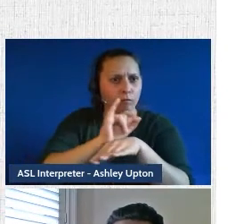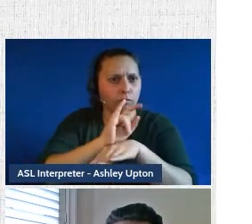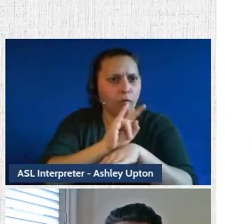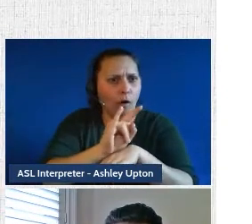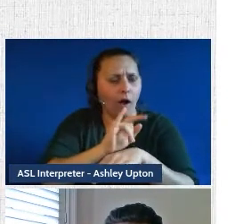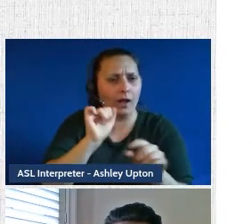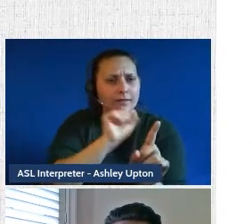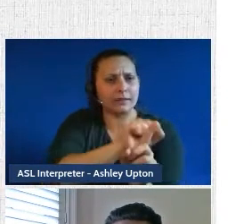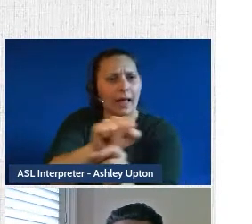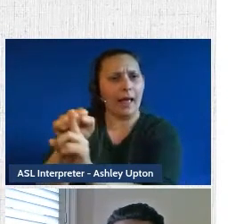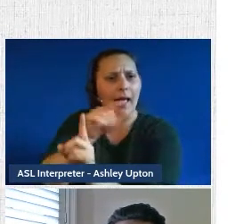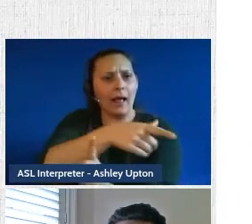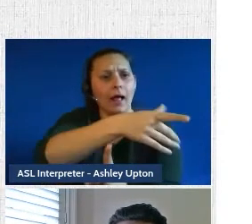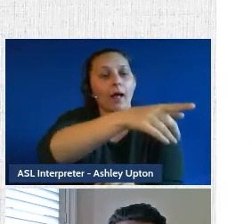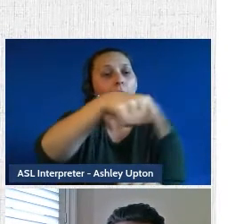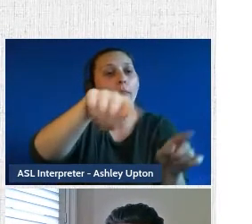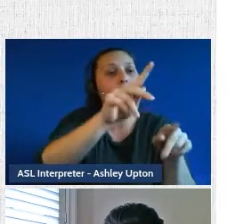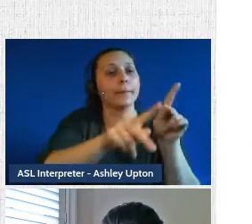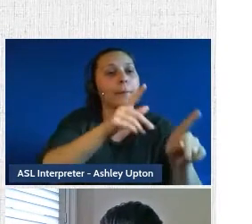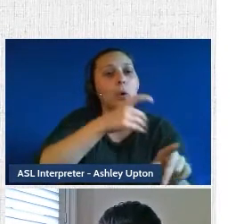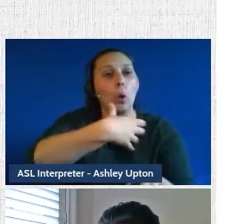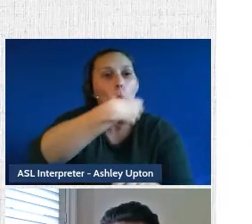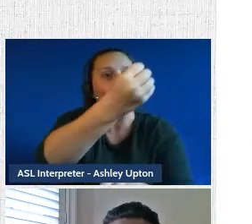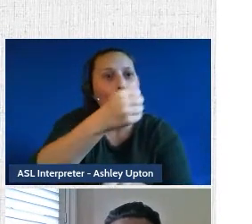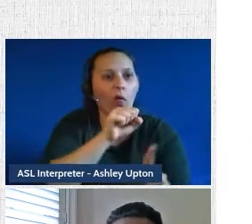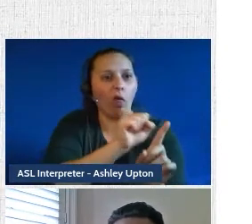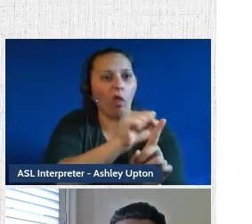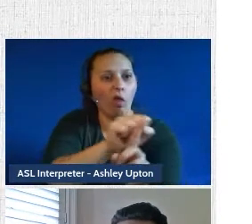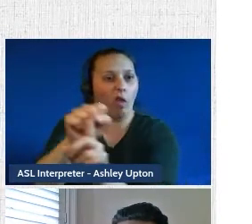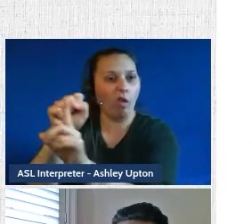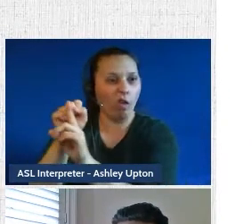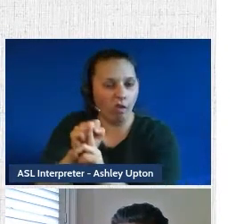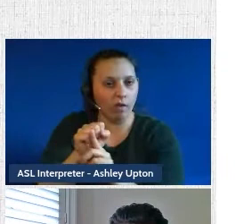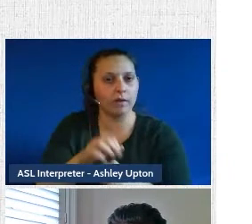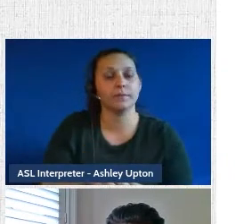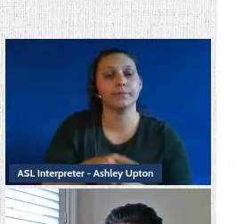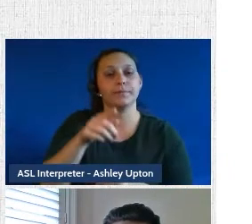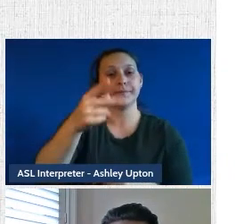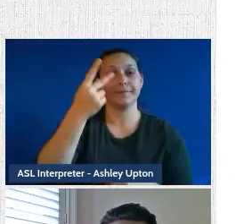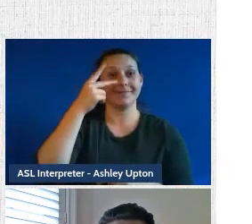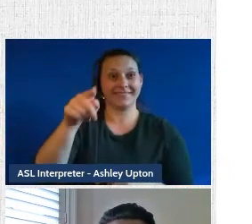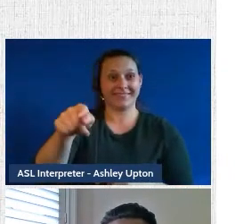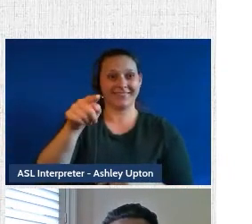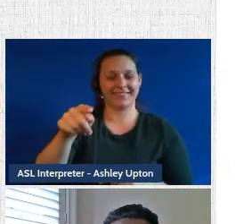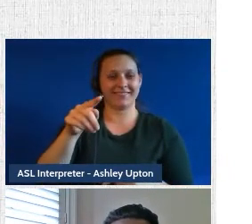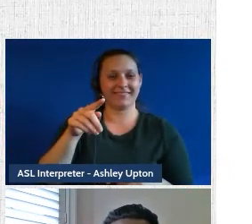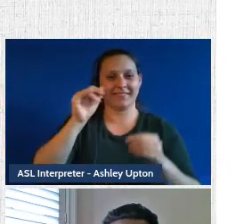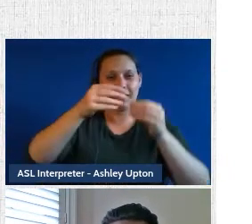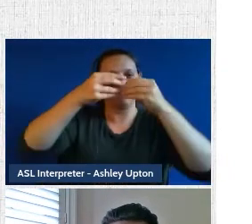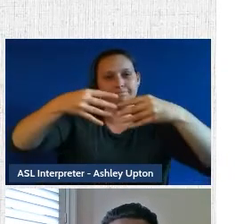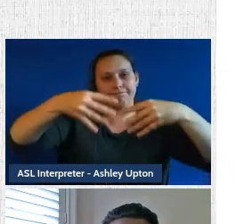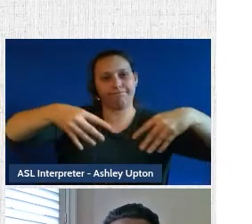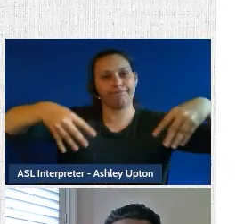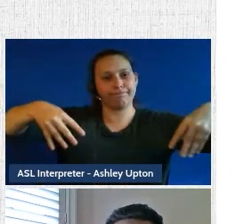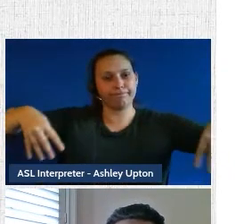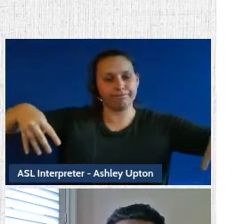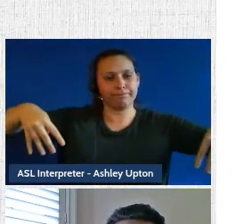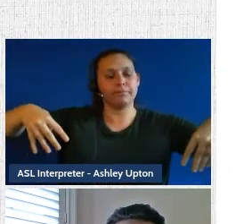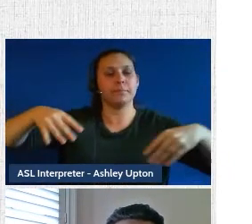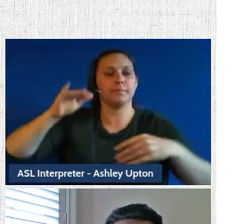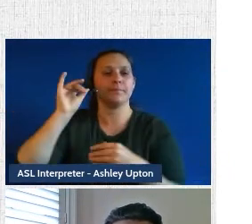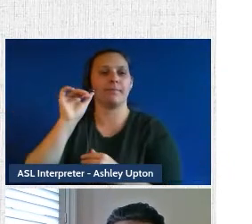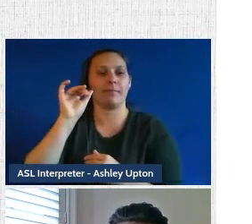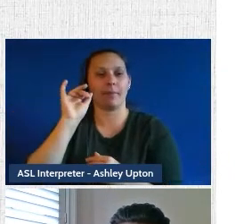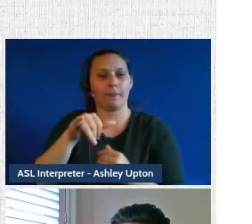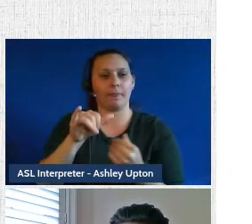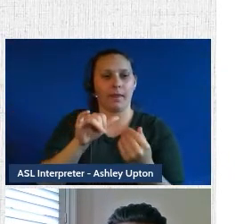elderly victims that he found. And so what we built was this, this is kind of your quintessential algorithm for a